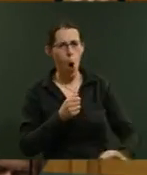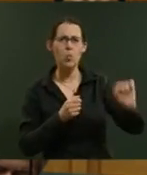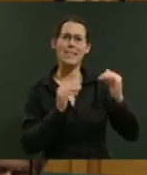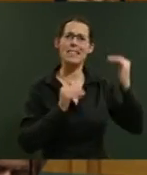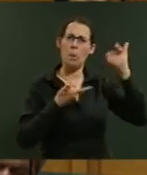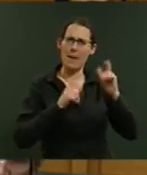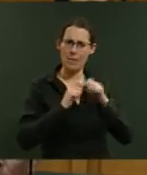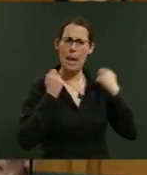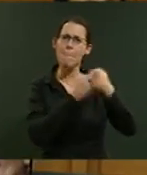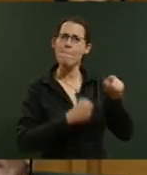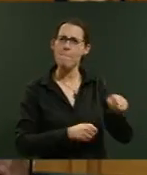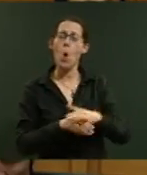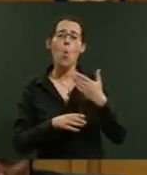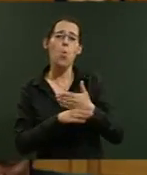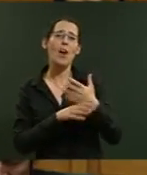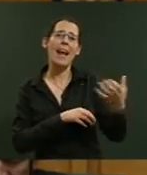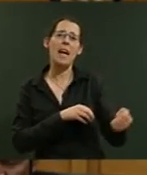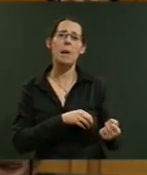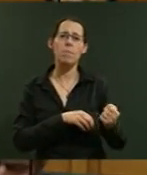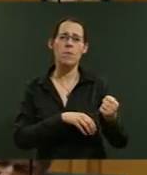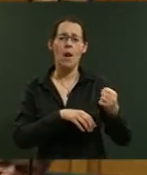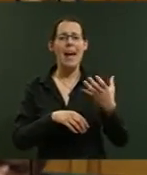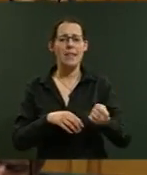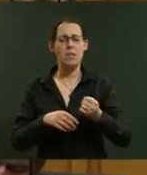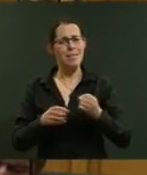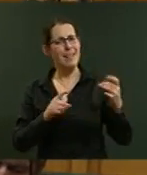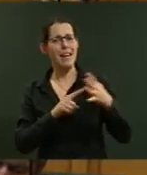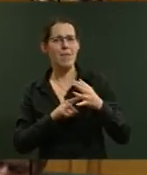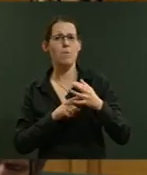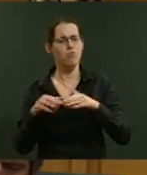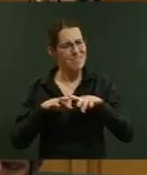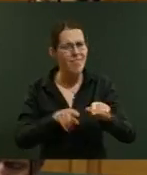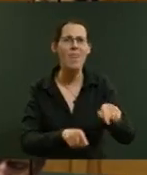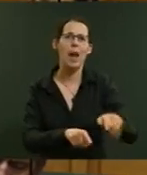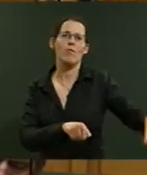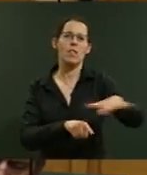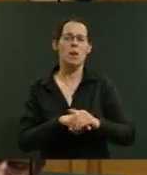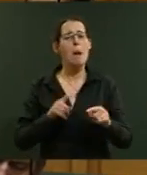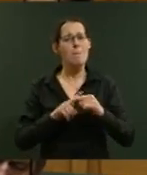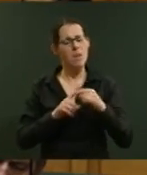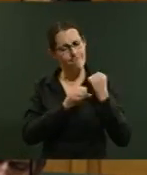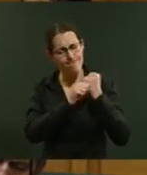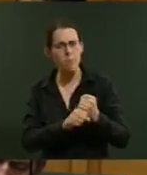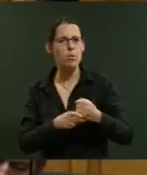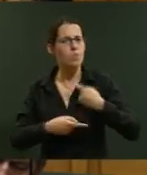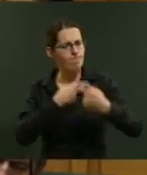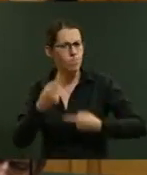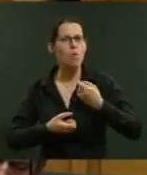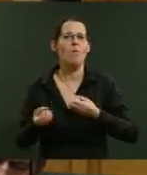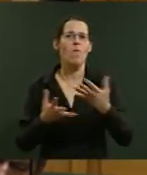a significant presence regionally, and I'm assured that MSD is committed to maintaining the excellent level of service the region